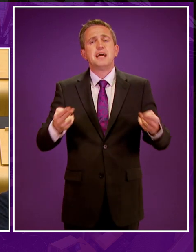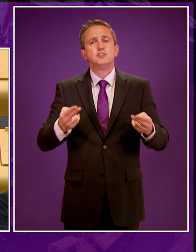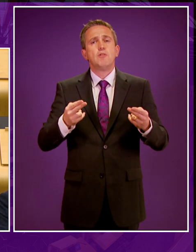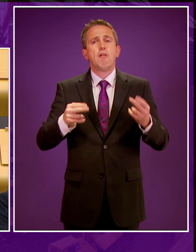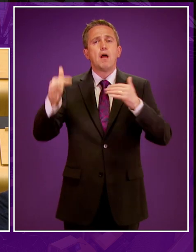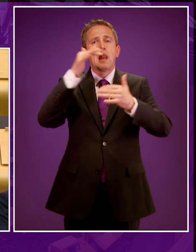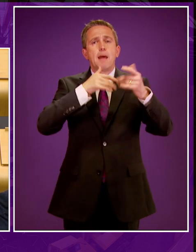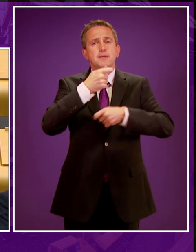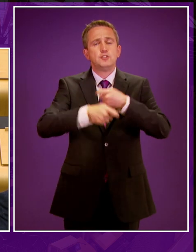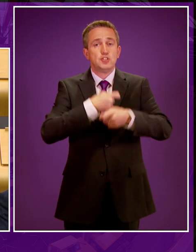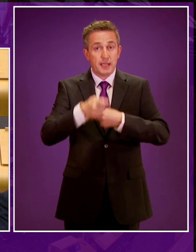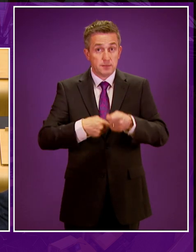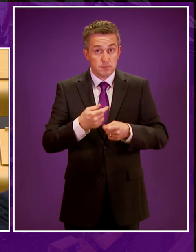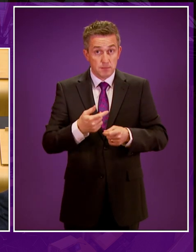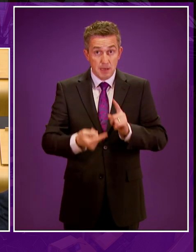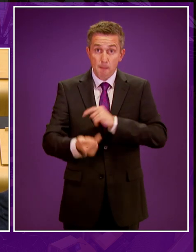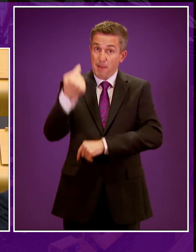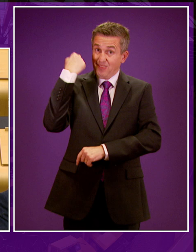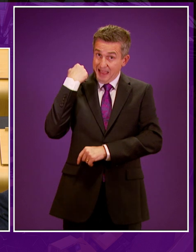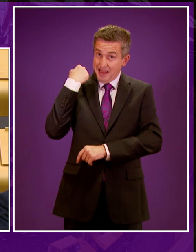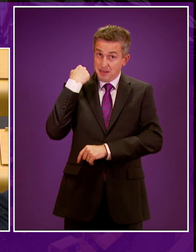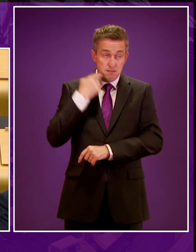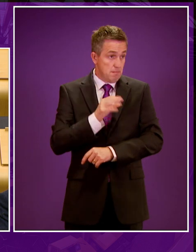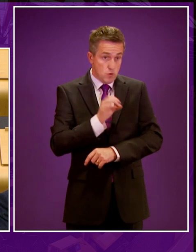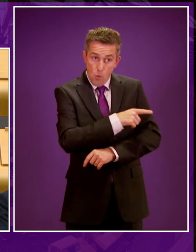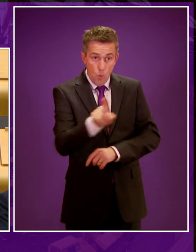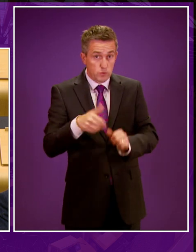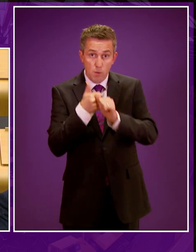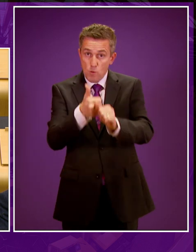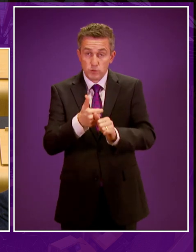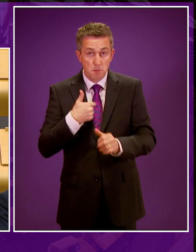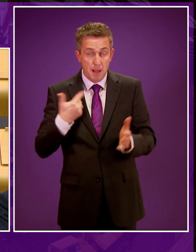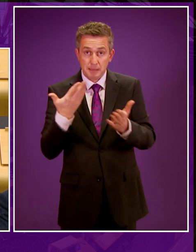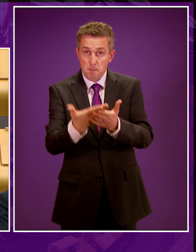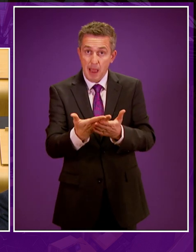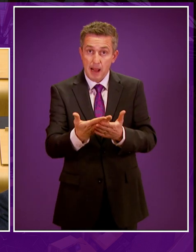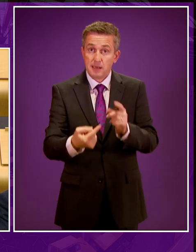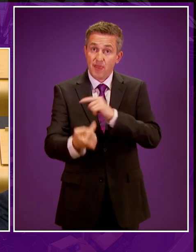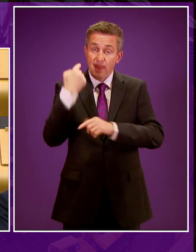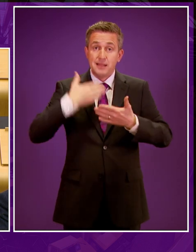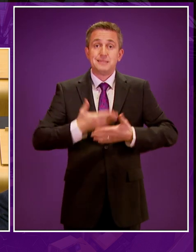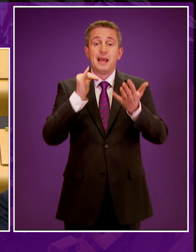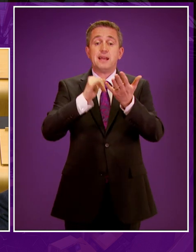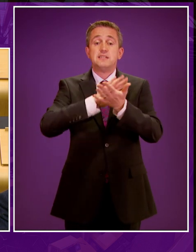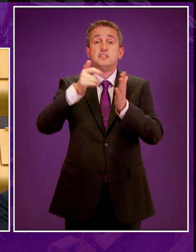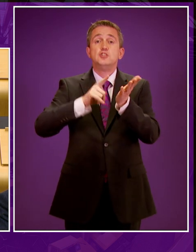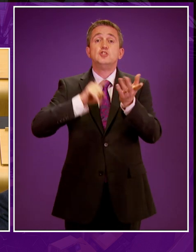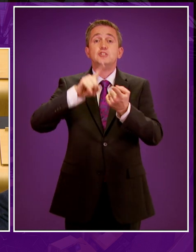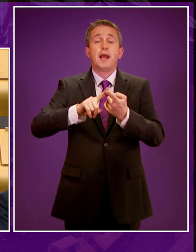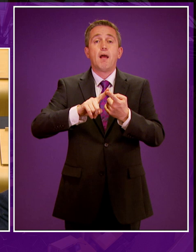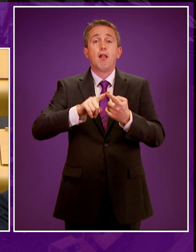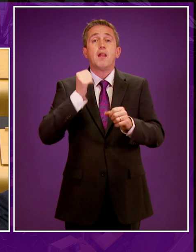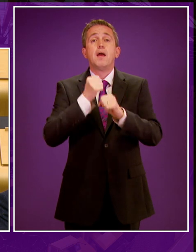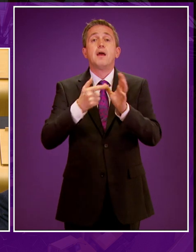Now, at that time, not one other party in this chamber supported my call. And that day, Shale Gas International gleefully